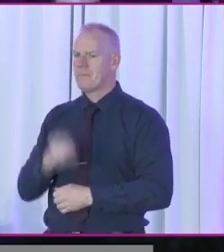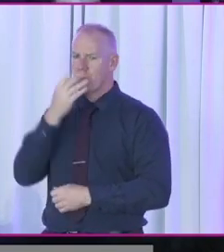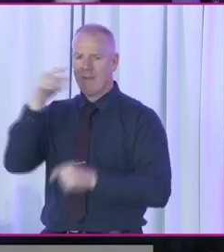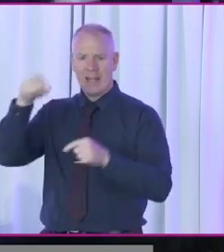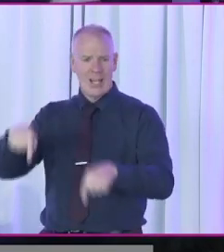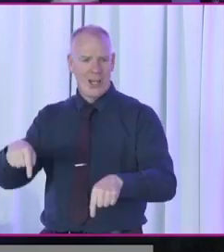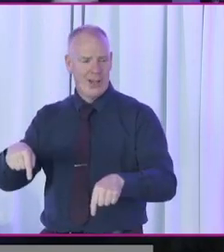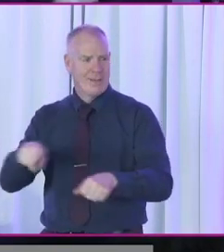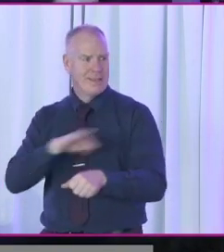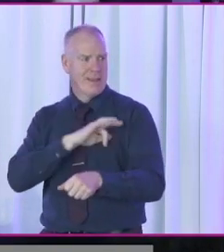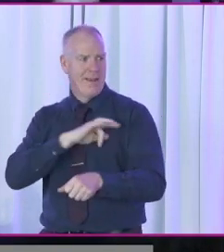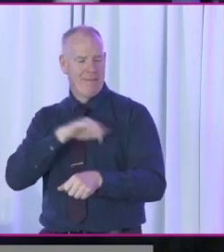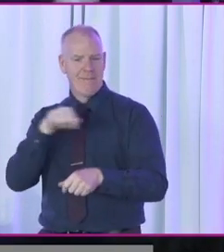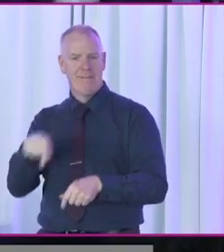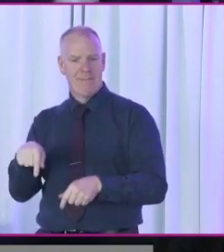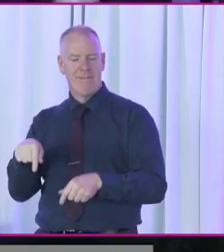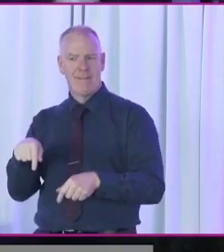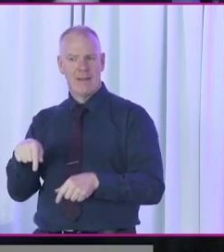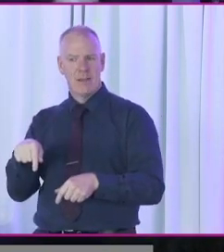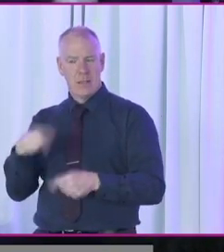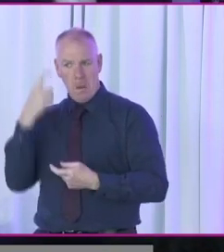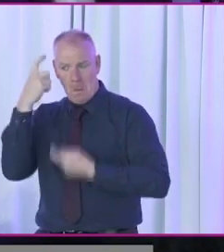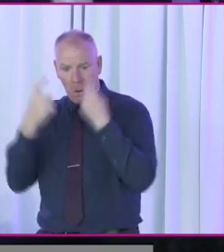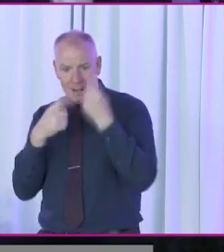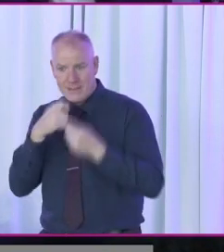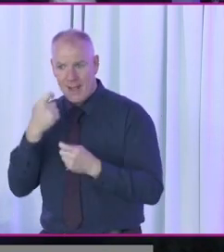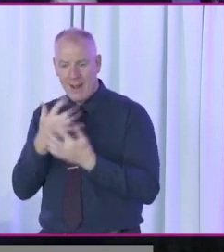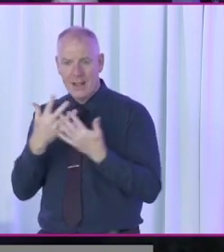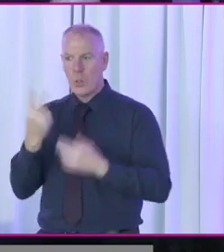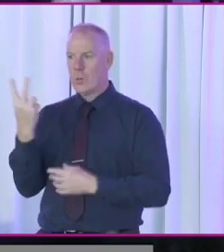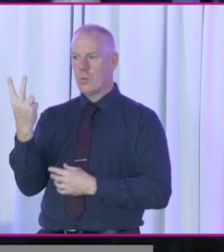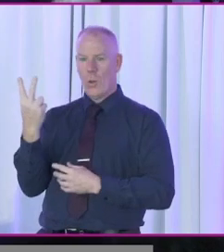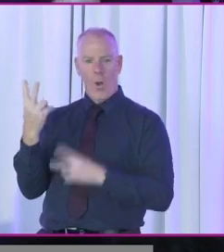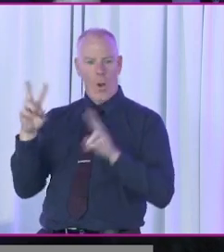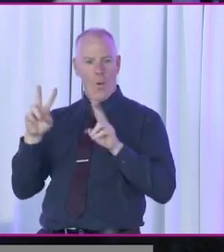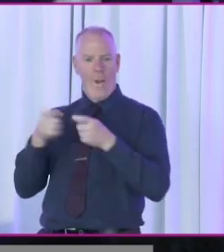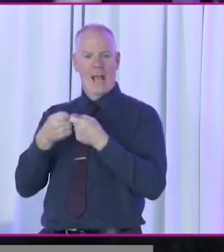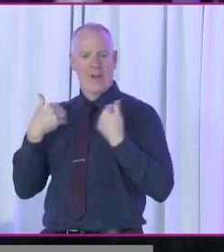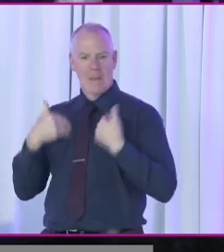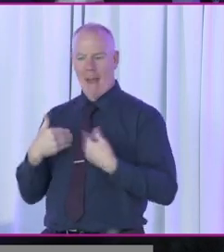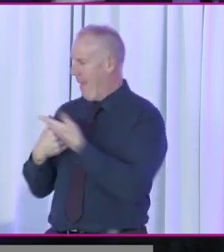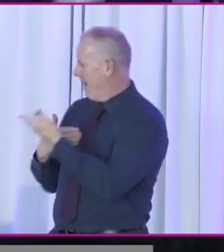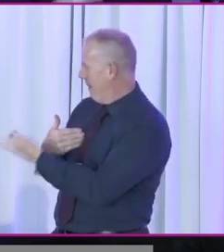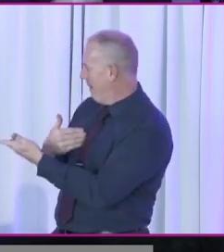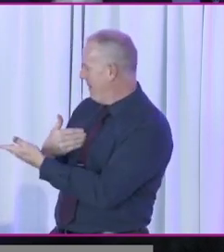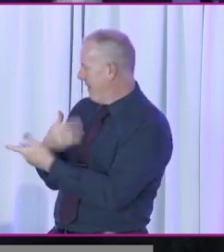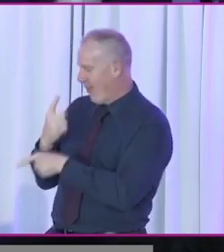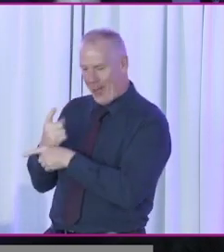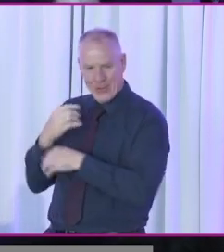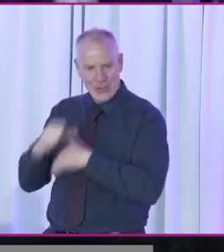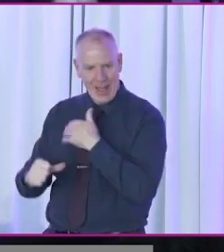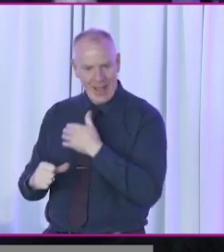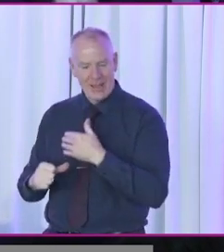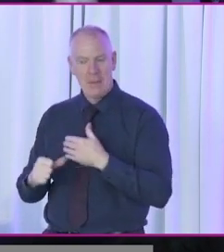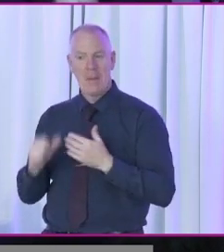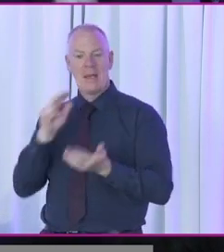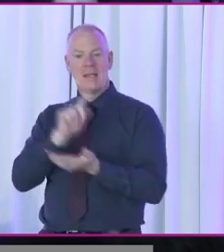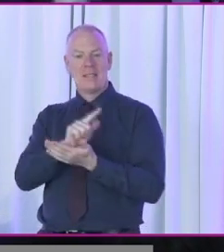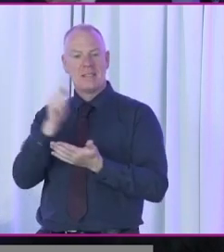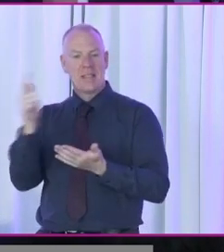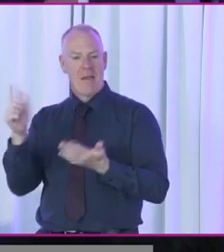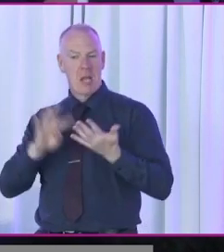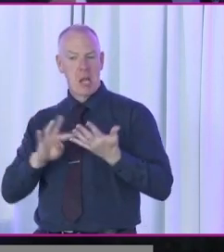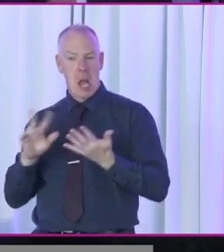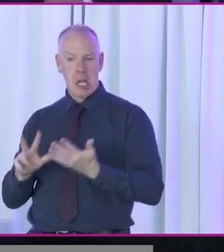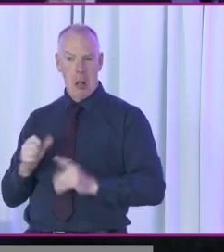to be here. And I wonder, does it say a lot? We have two Wexford men on the stage here today. So it could be 1798 all